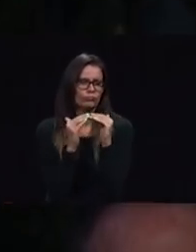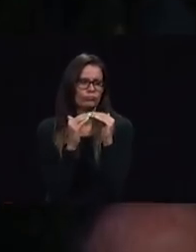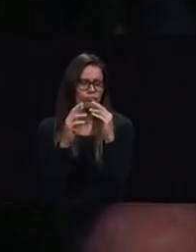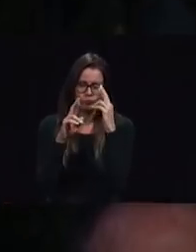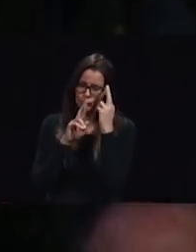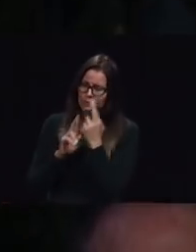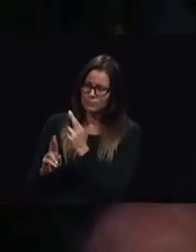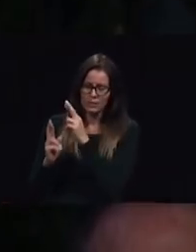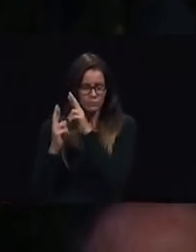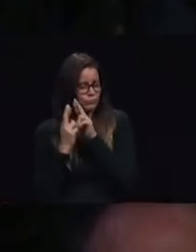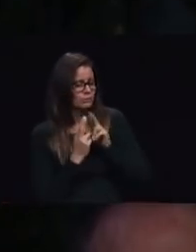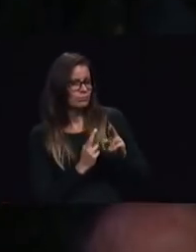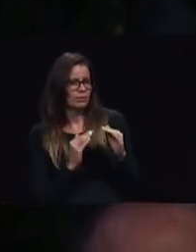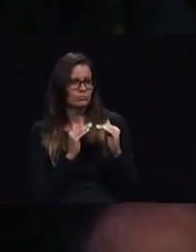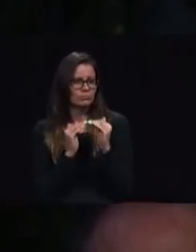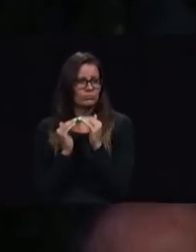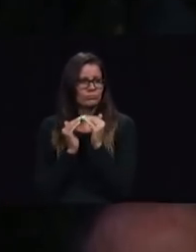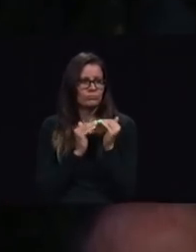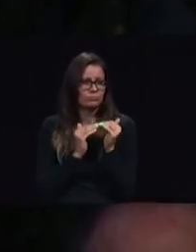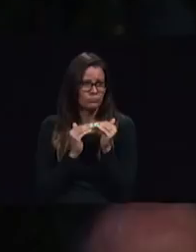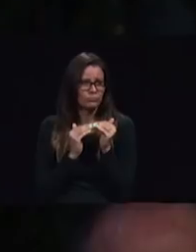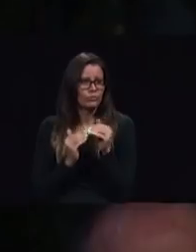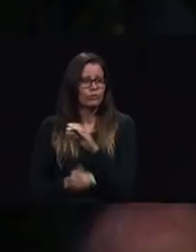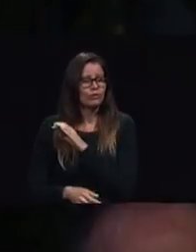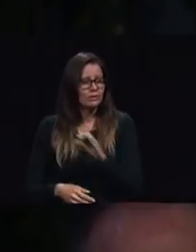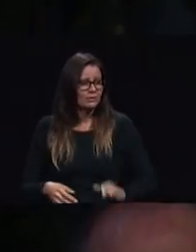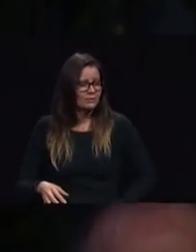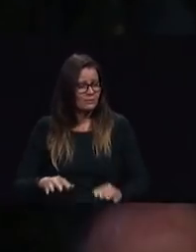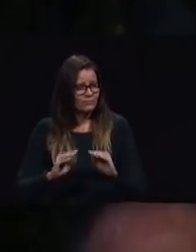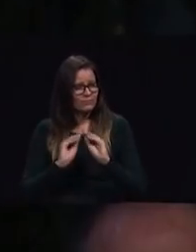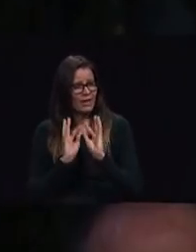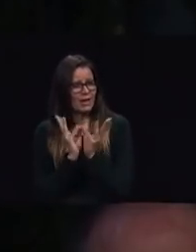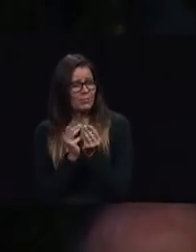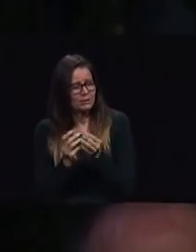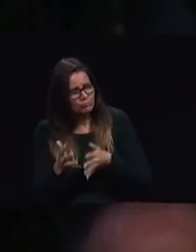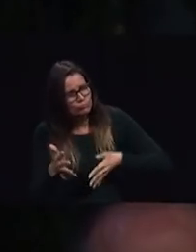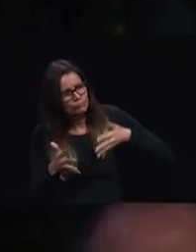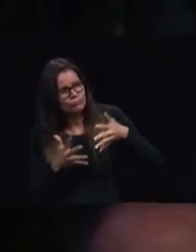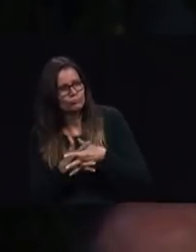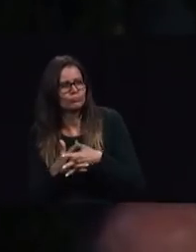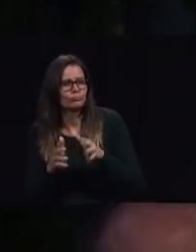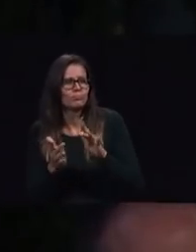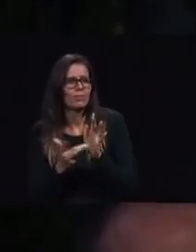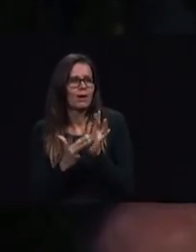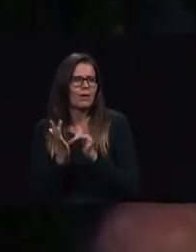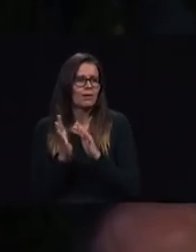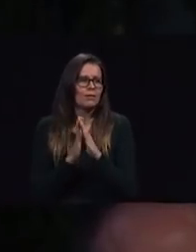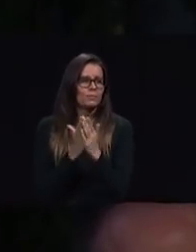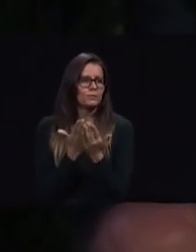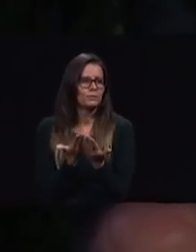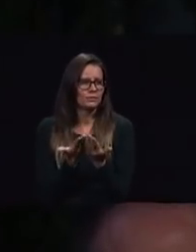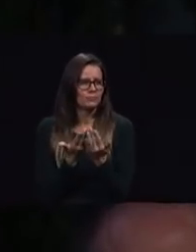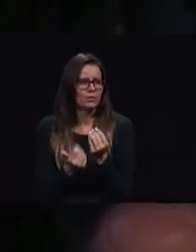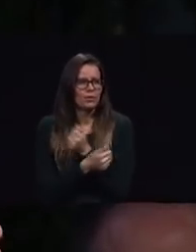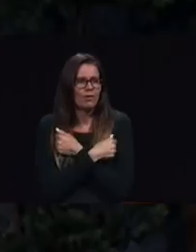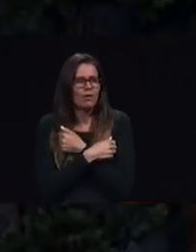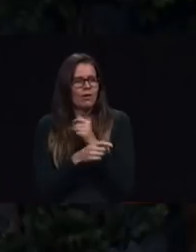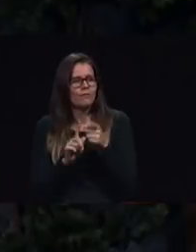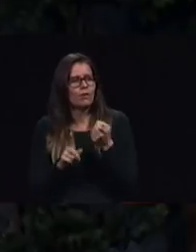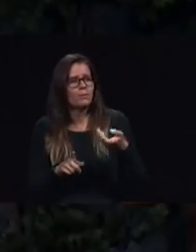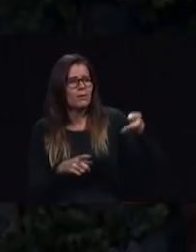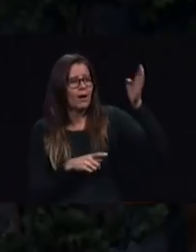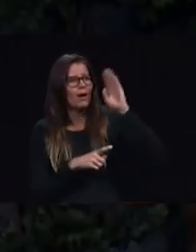families grounded in biblical love originating from God men women children